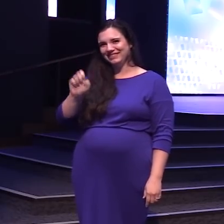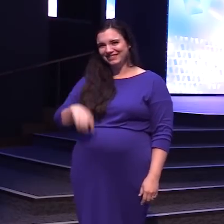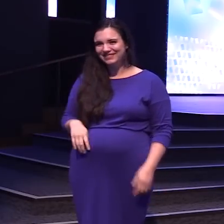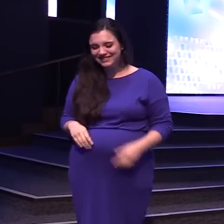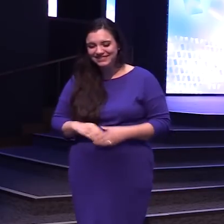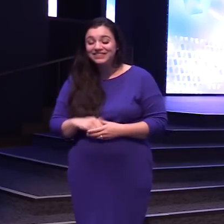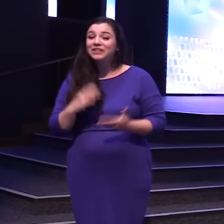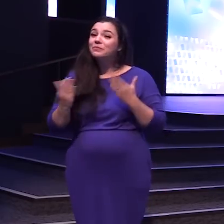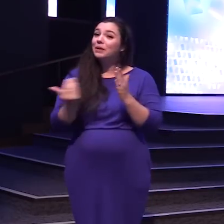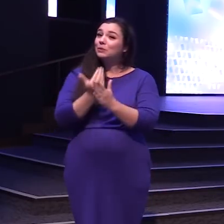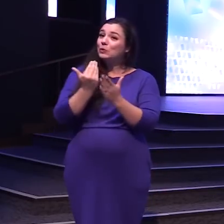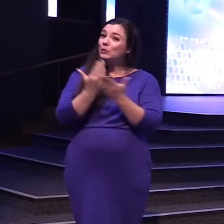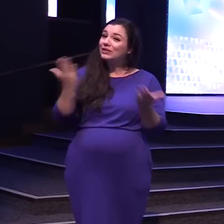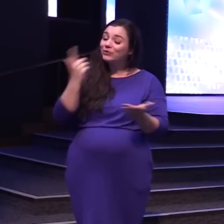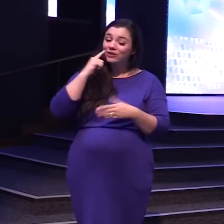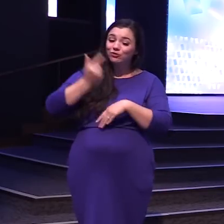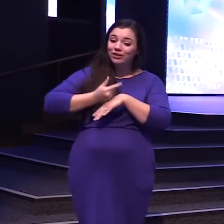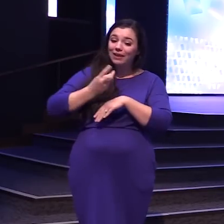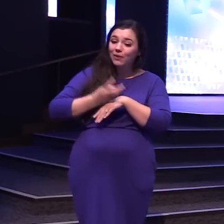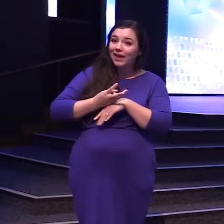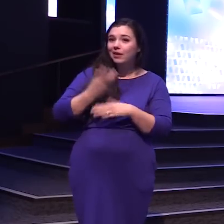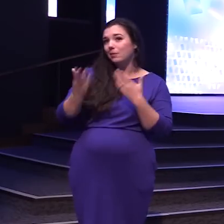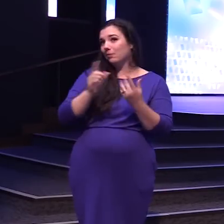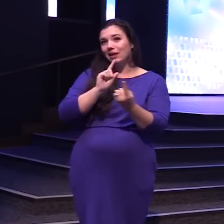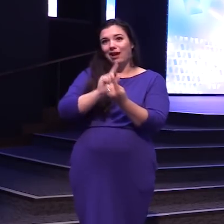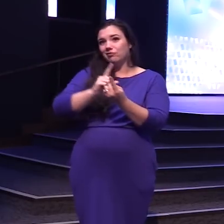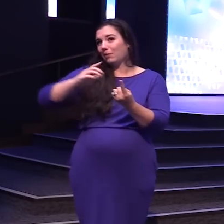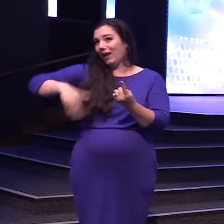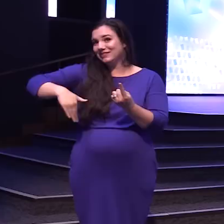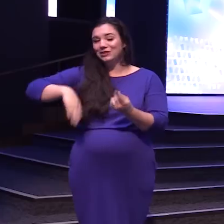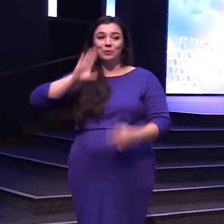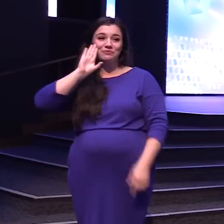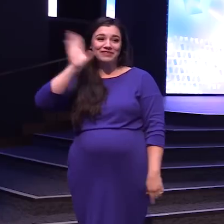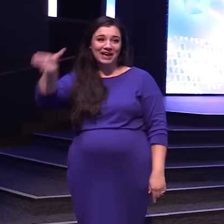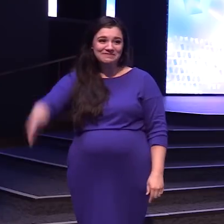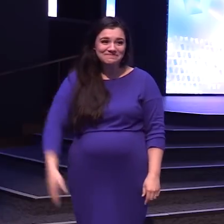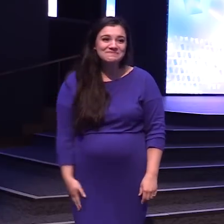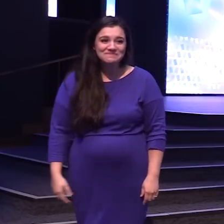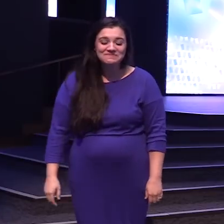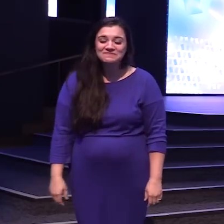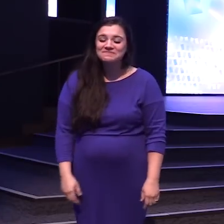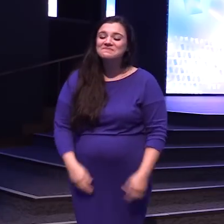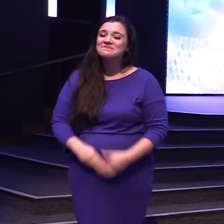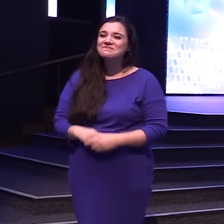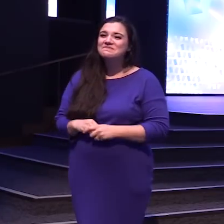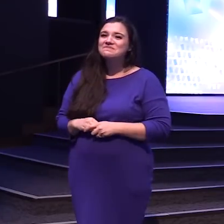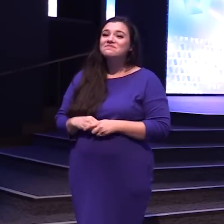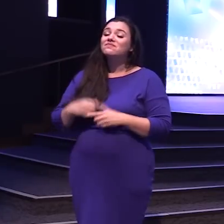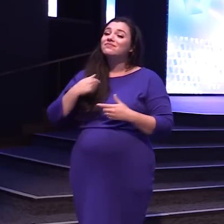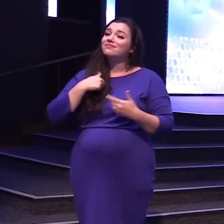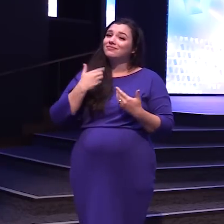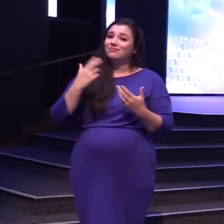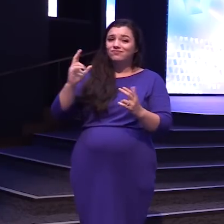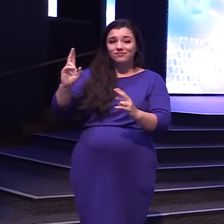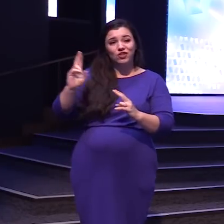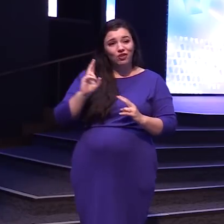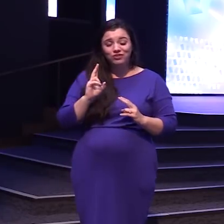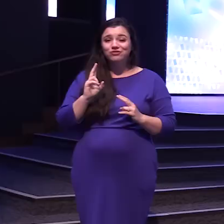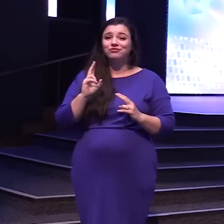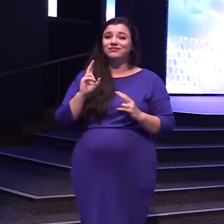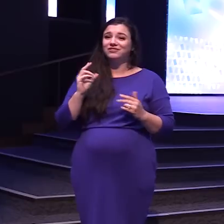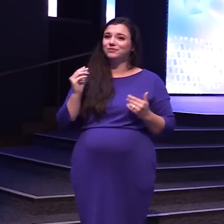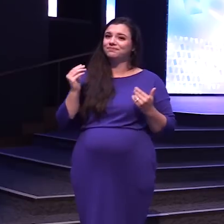Maybe you're new here to Gateway Or we've just never met yet So, hi I get the privilege of